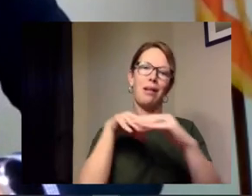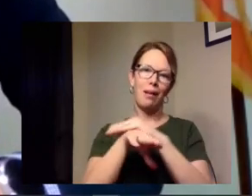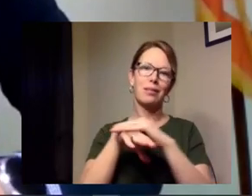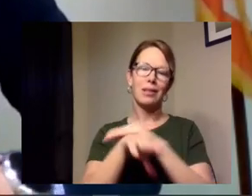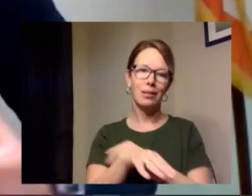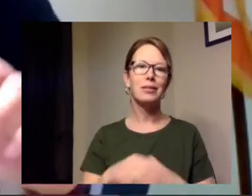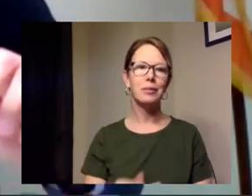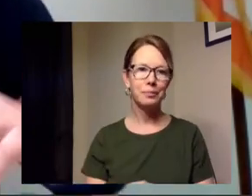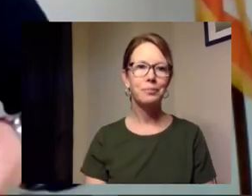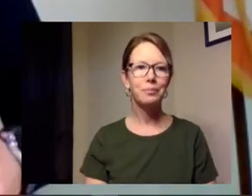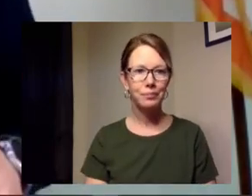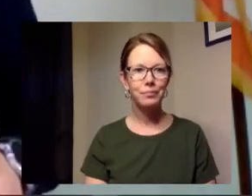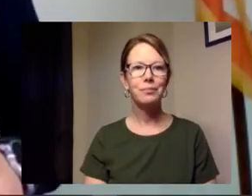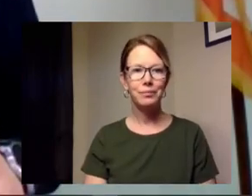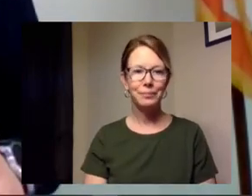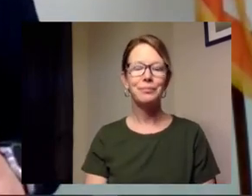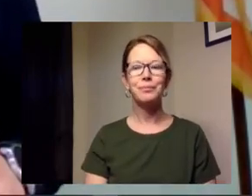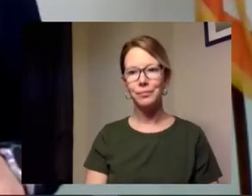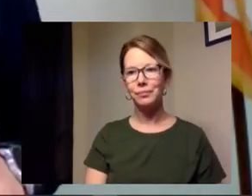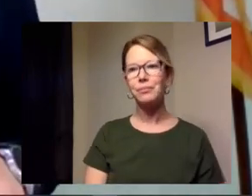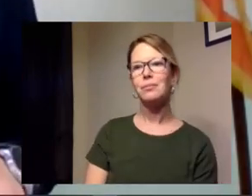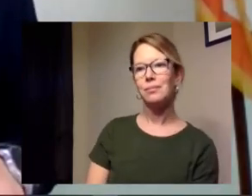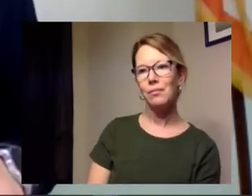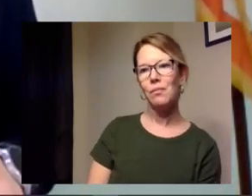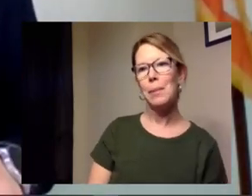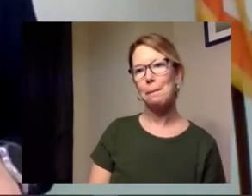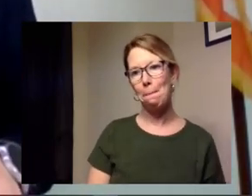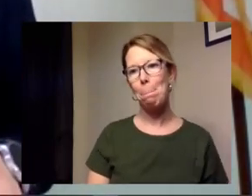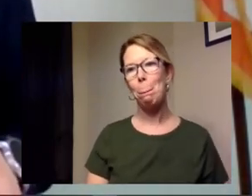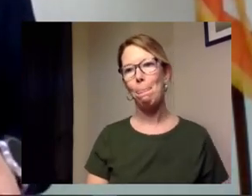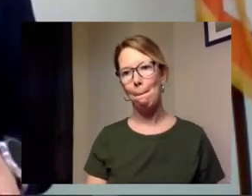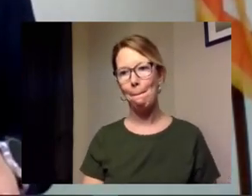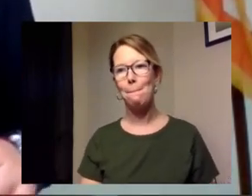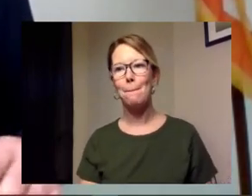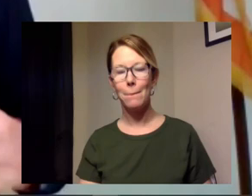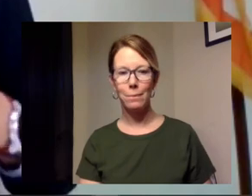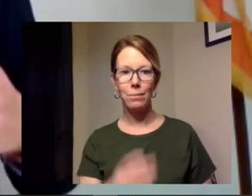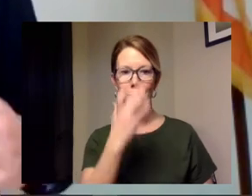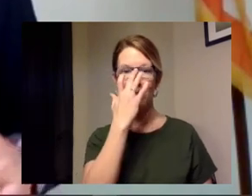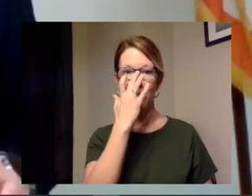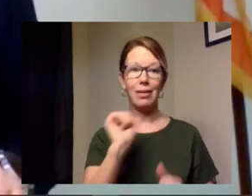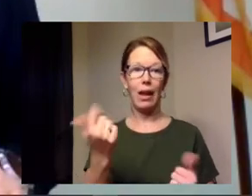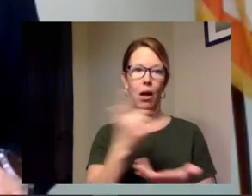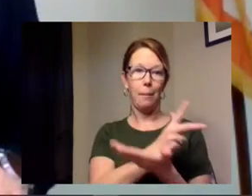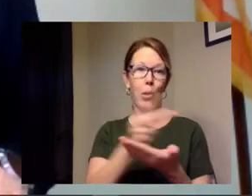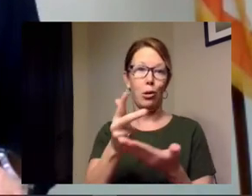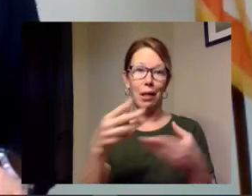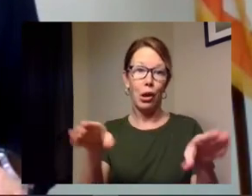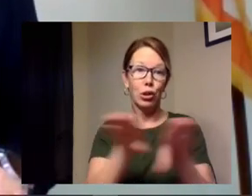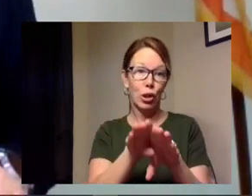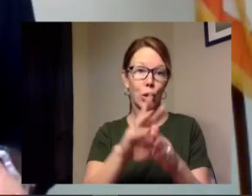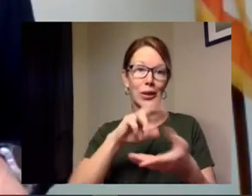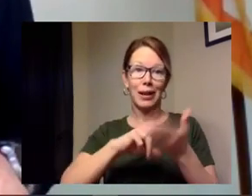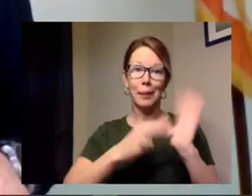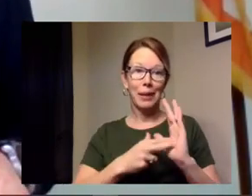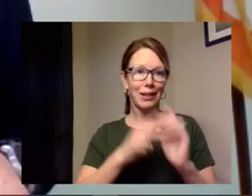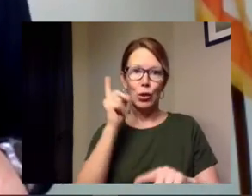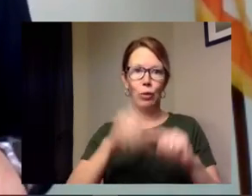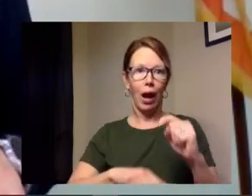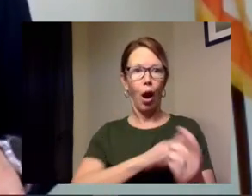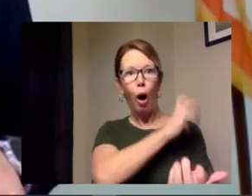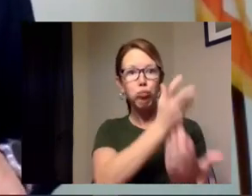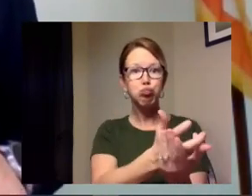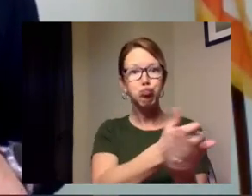well what uh police uh chief brian carlson has done with the parking lots um so we hope that that